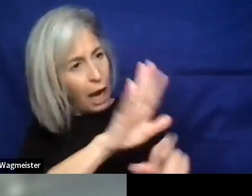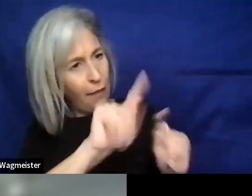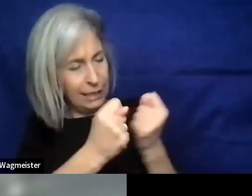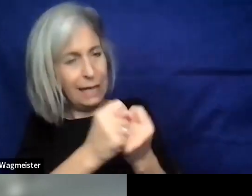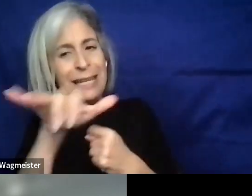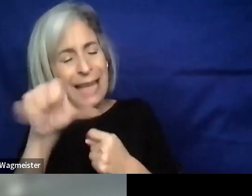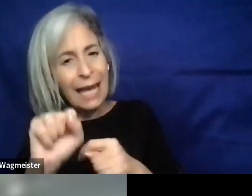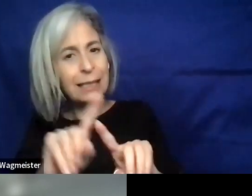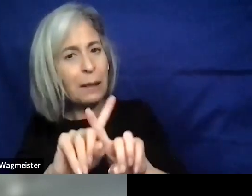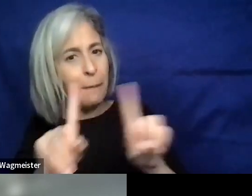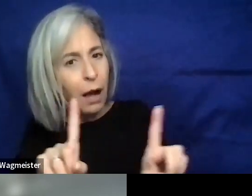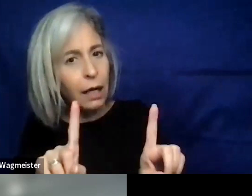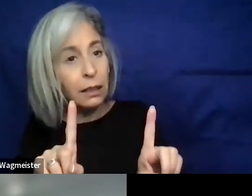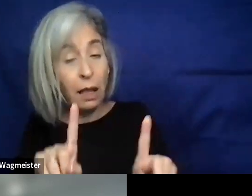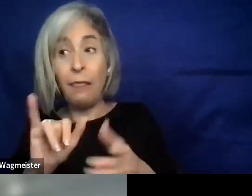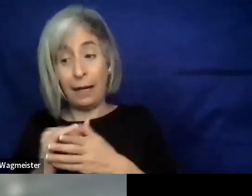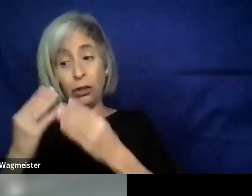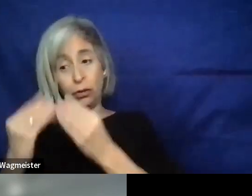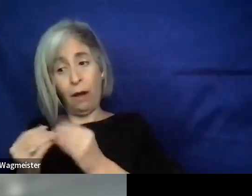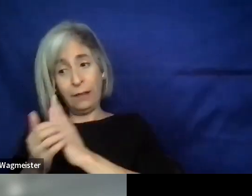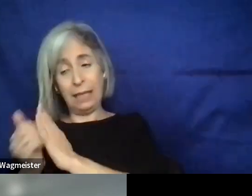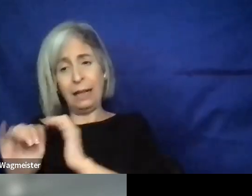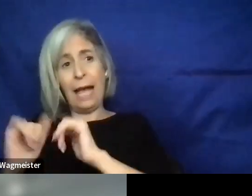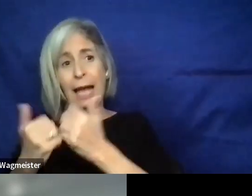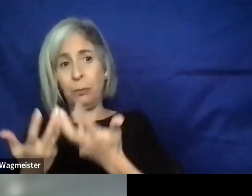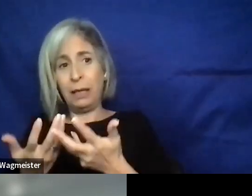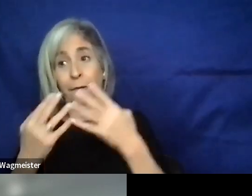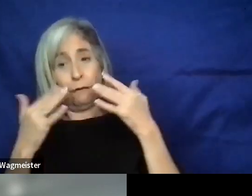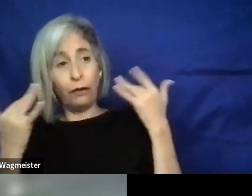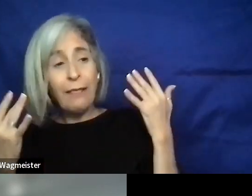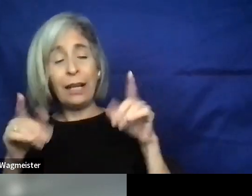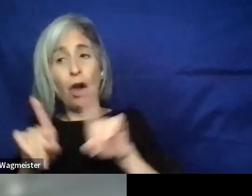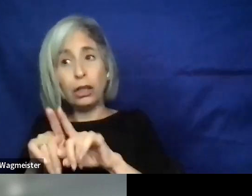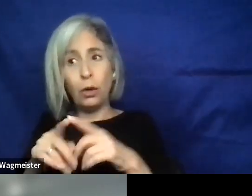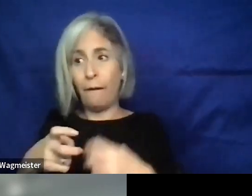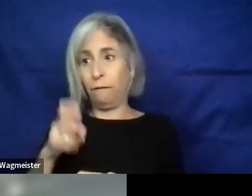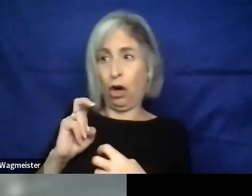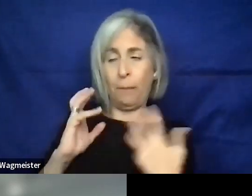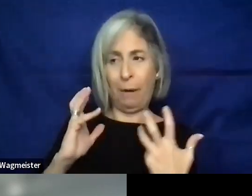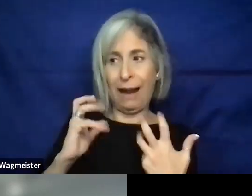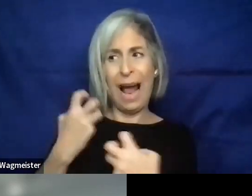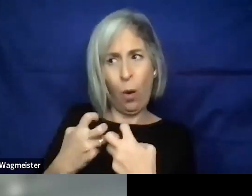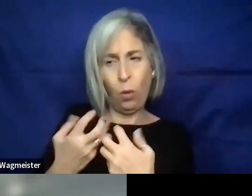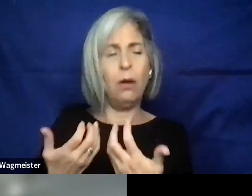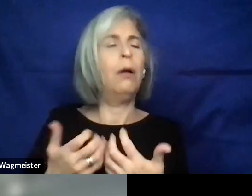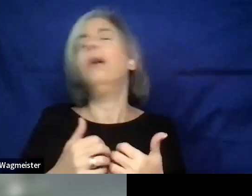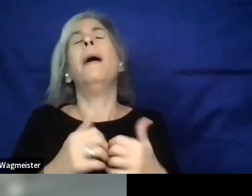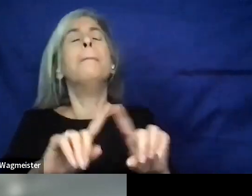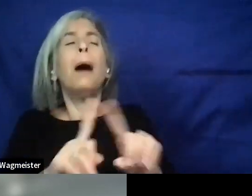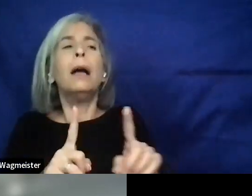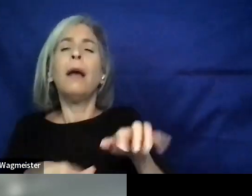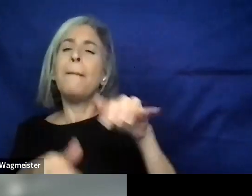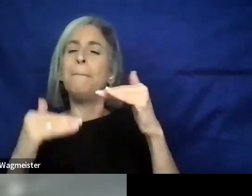That's, by the way, a soft skill that's really important to have. How do you be firm and friendly? And then also, how do we